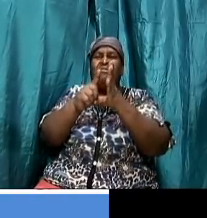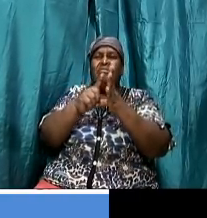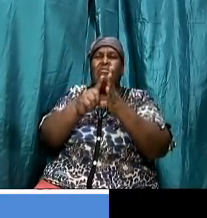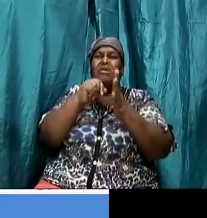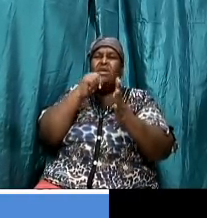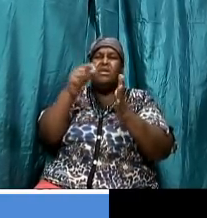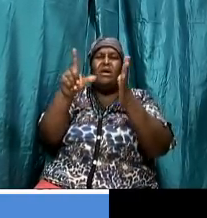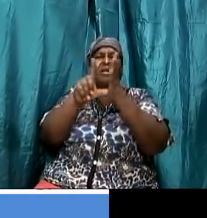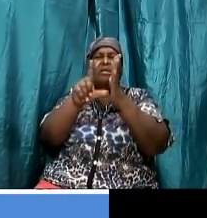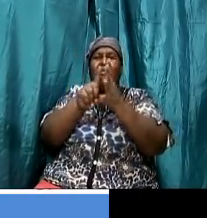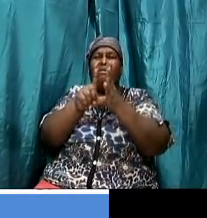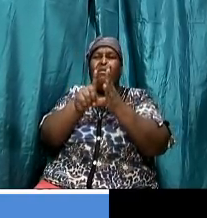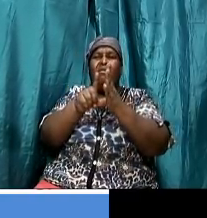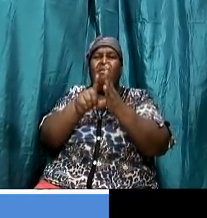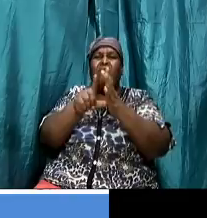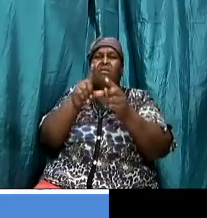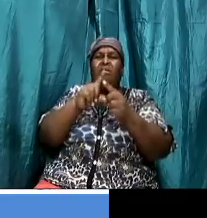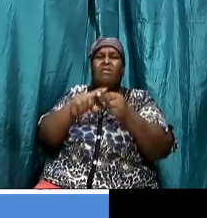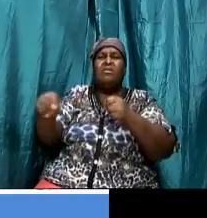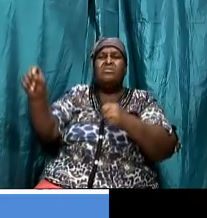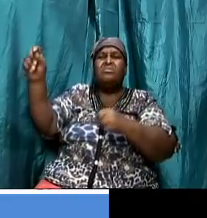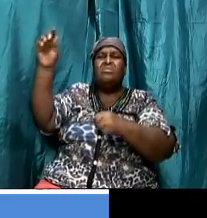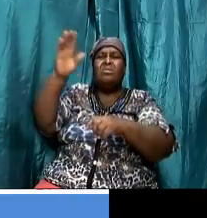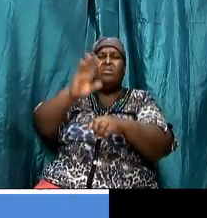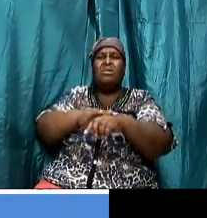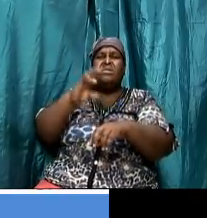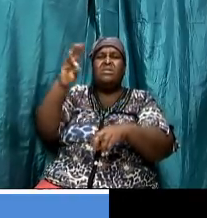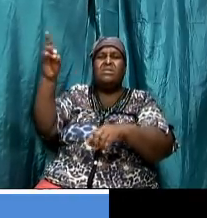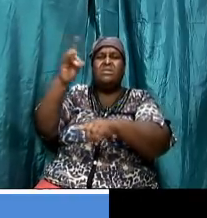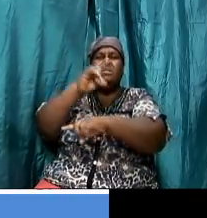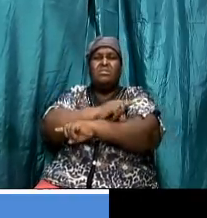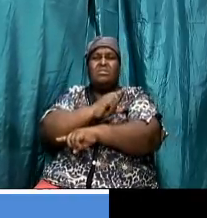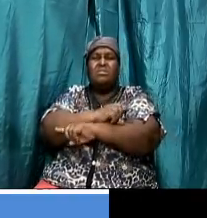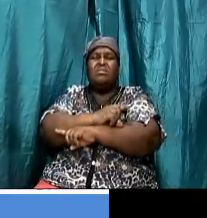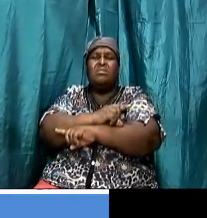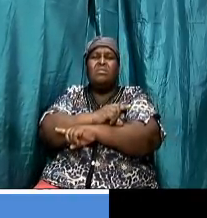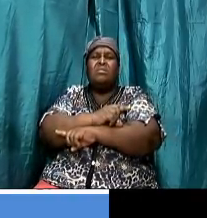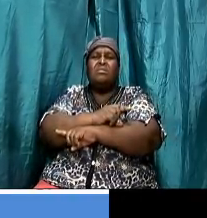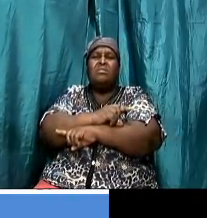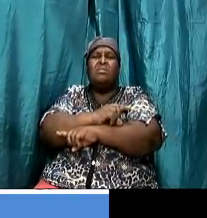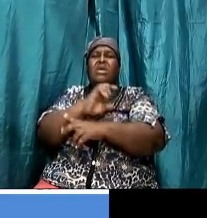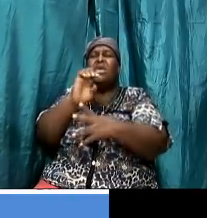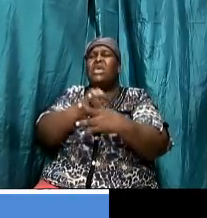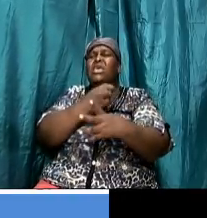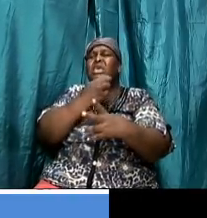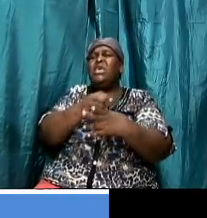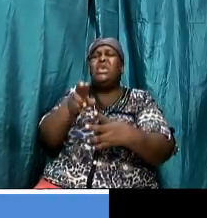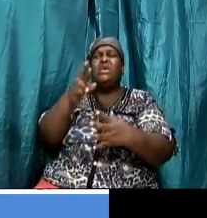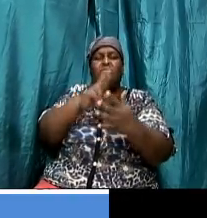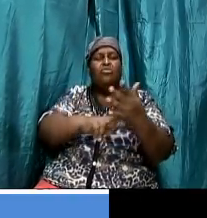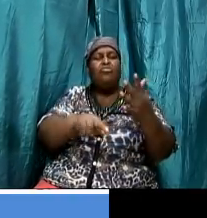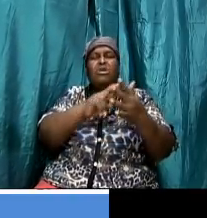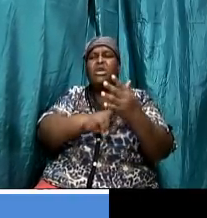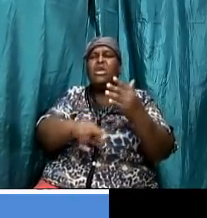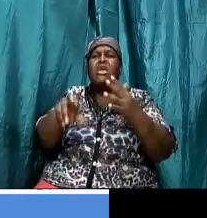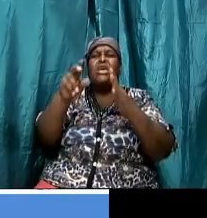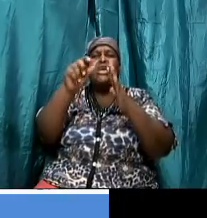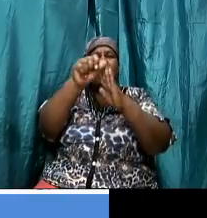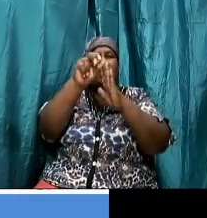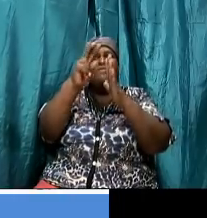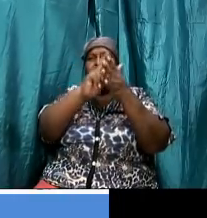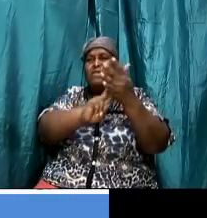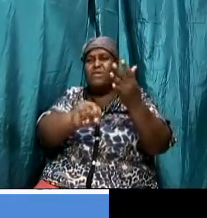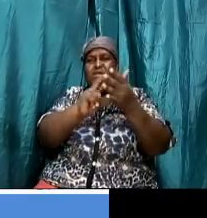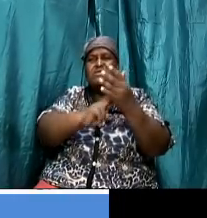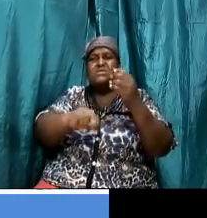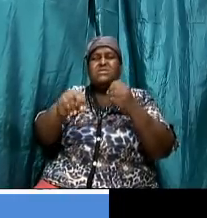so here we see that and if i read the verses even above it talk about two stories because jesus want to bring